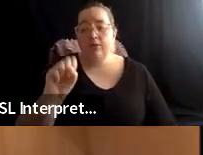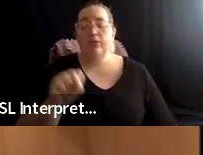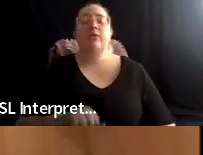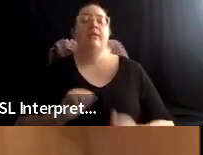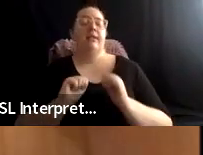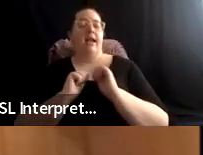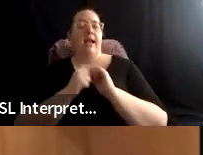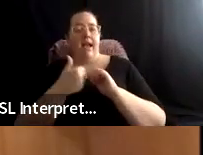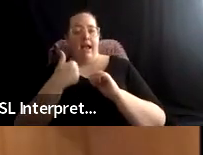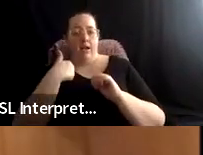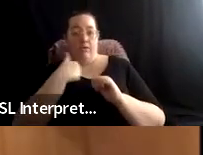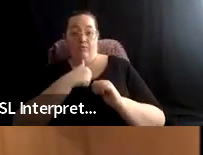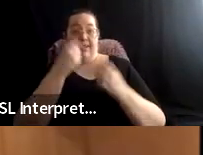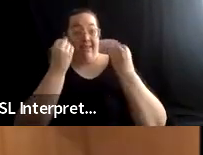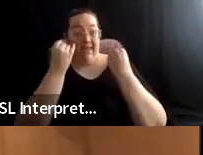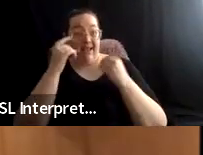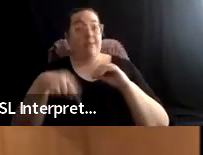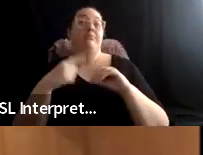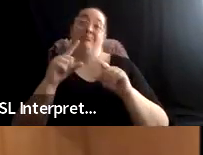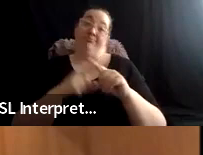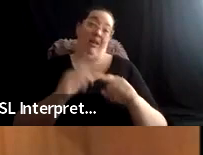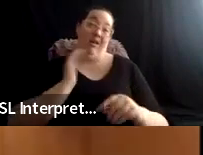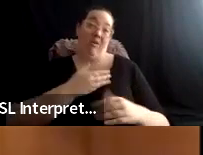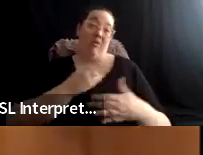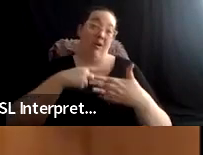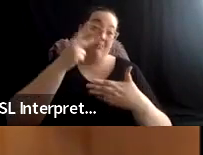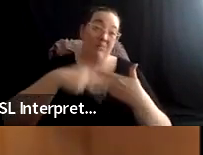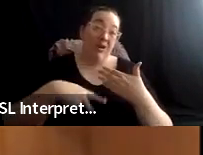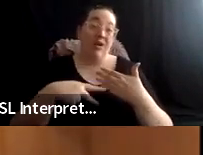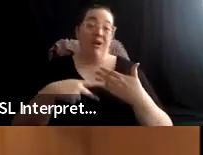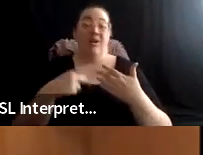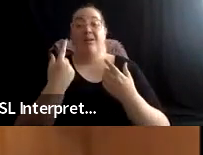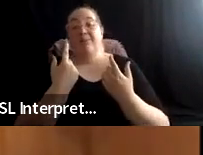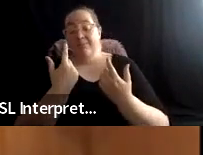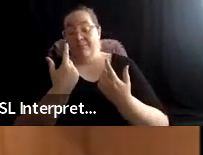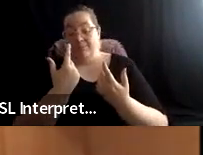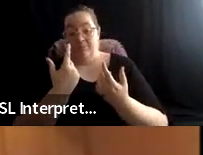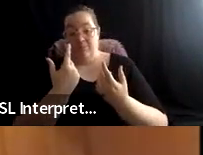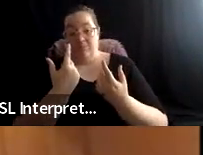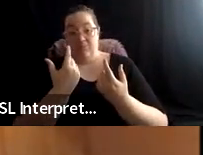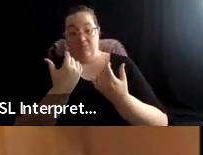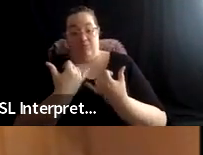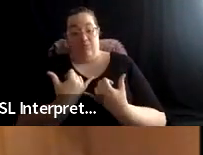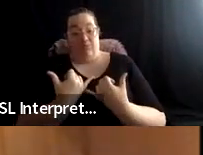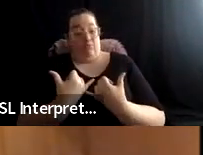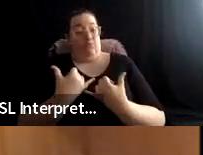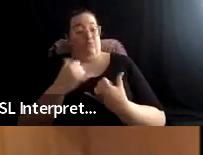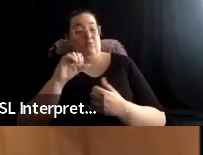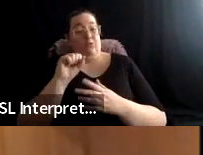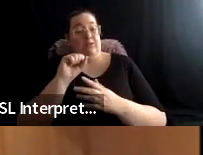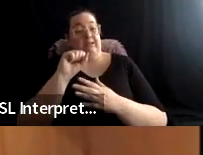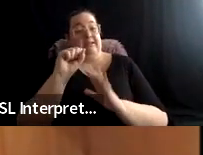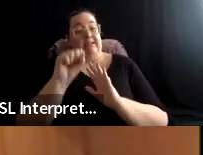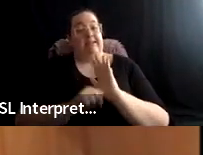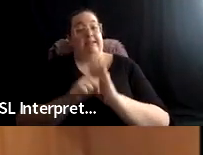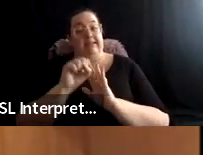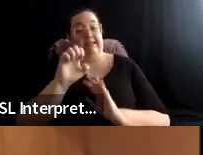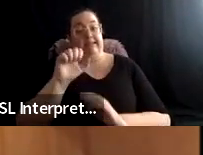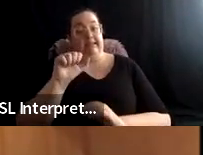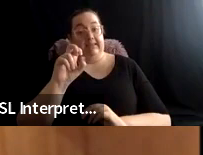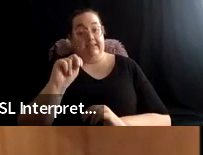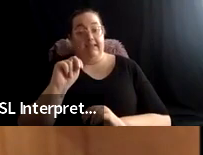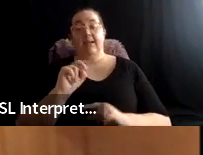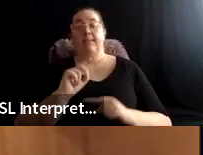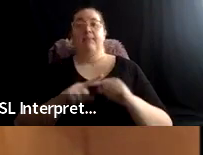then of course, programming, right. In our, what will be our inaugural season and then beyond that that's a given, but that all of that intensified